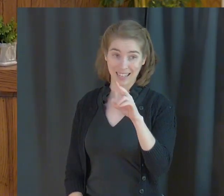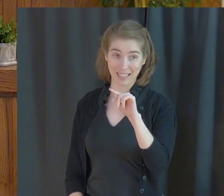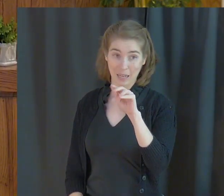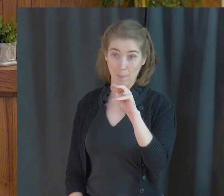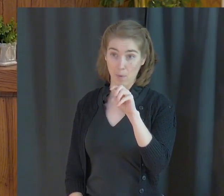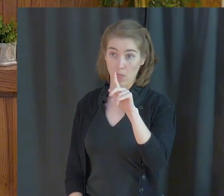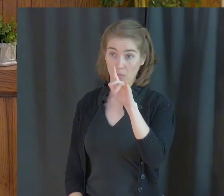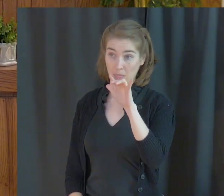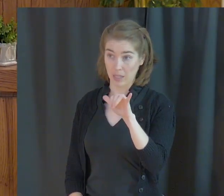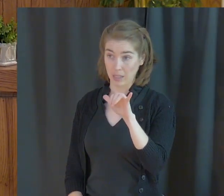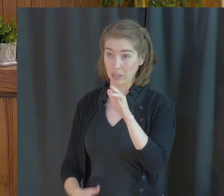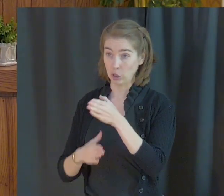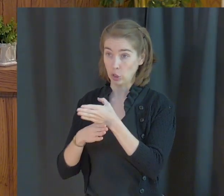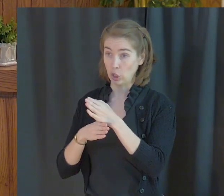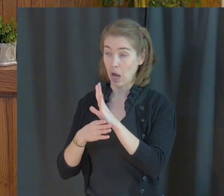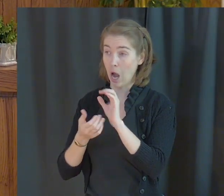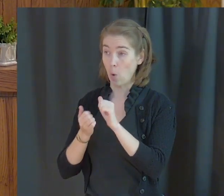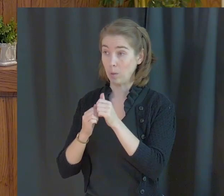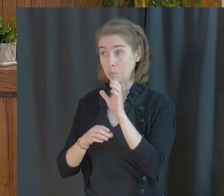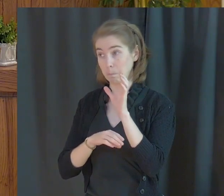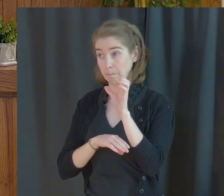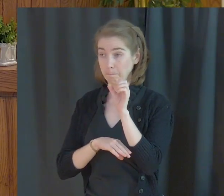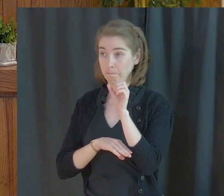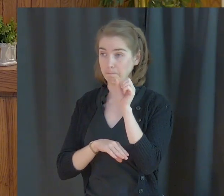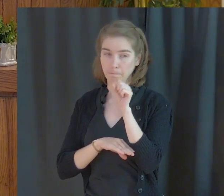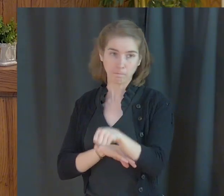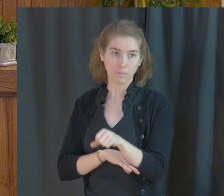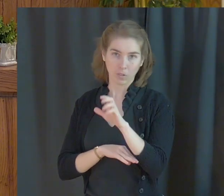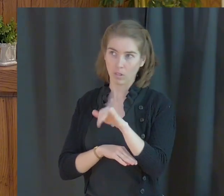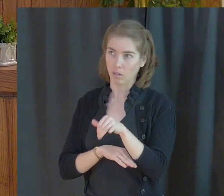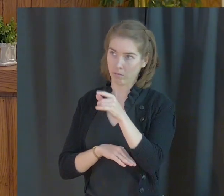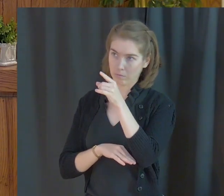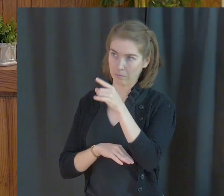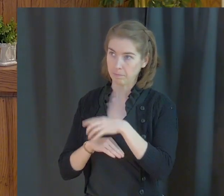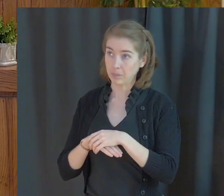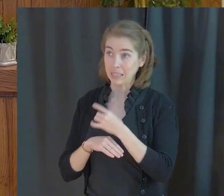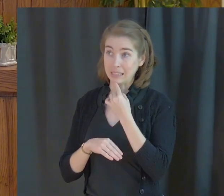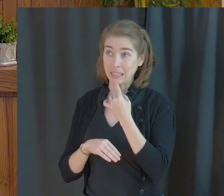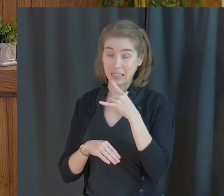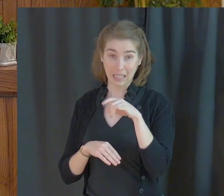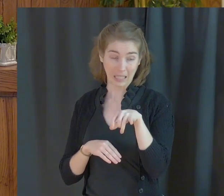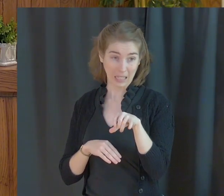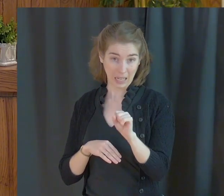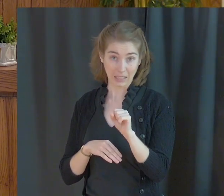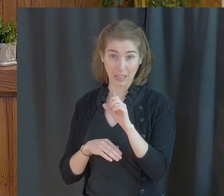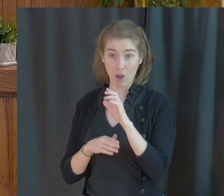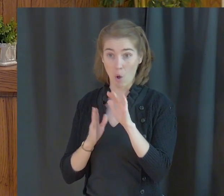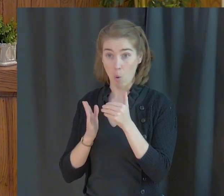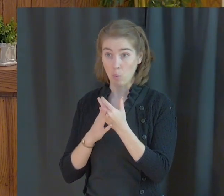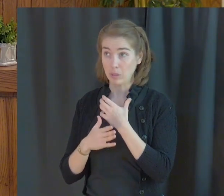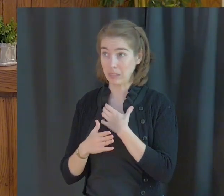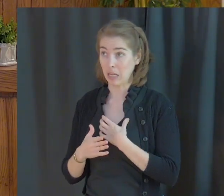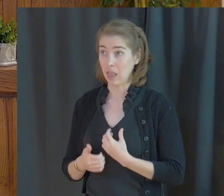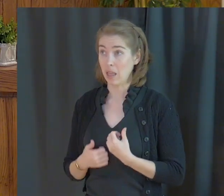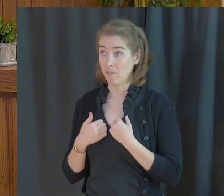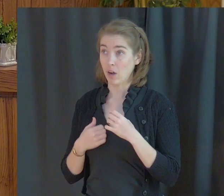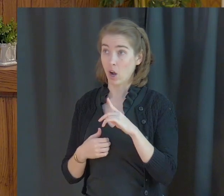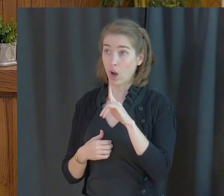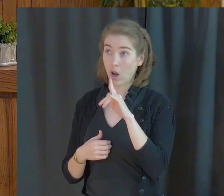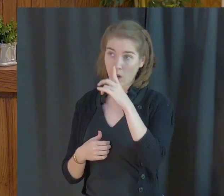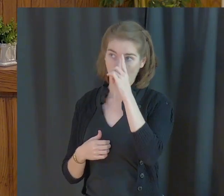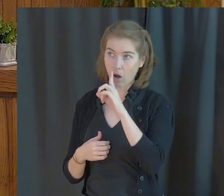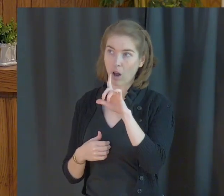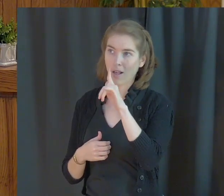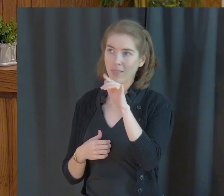shares how he overcame these things in his life. He says, Yes, and all who desire to live godly in